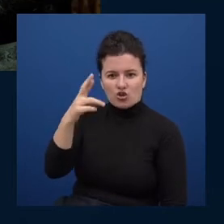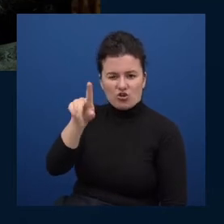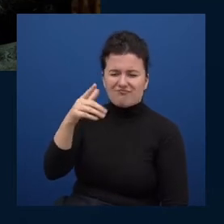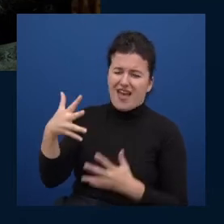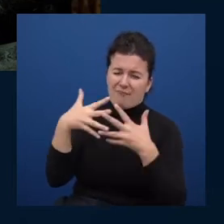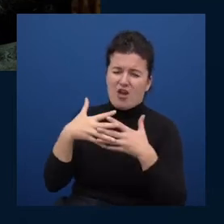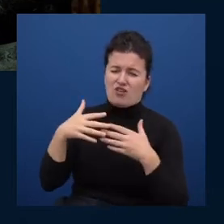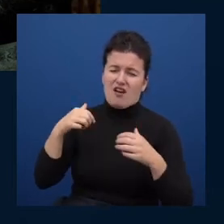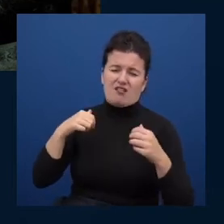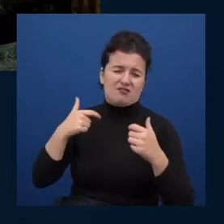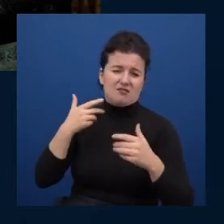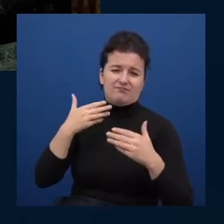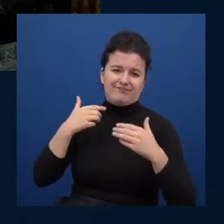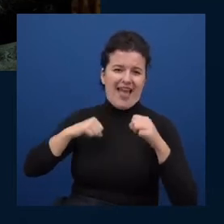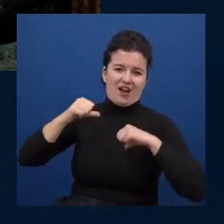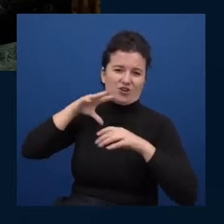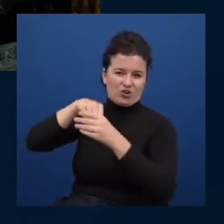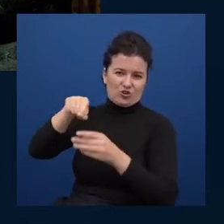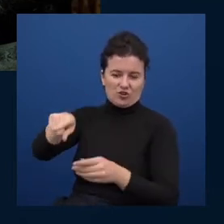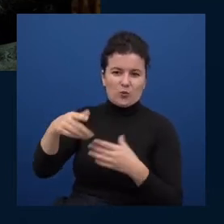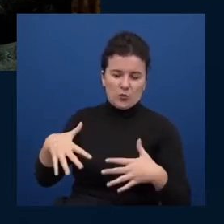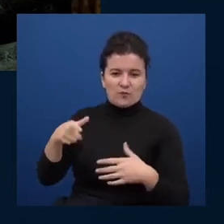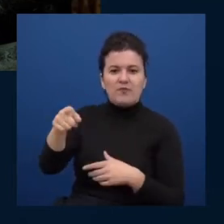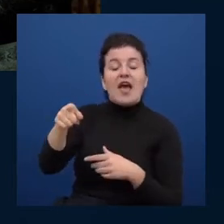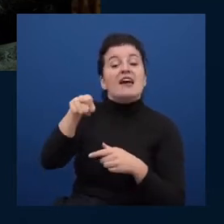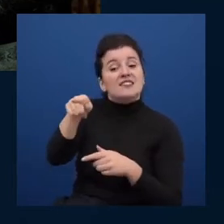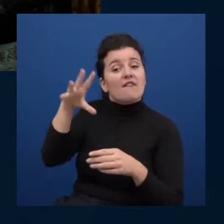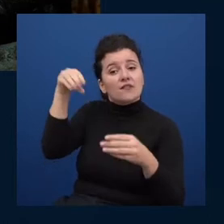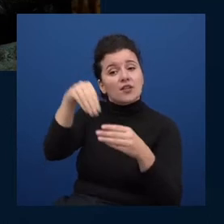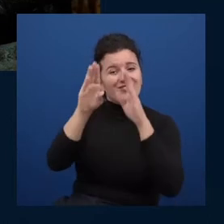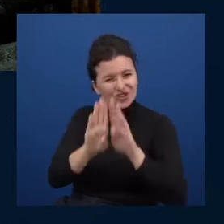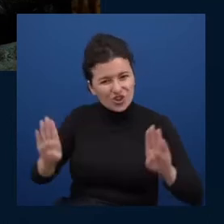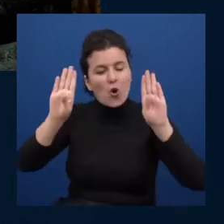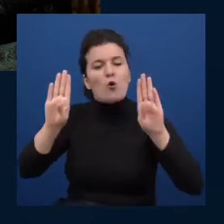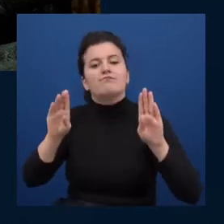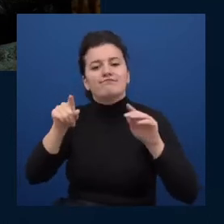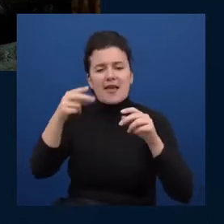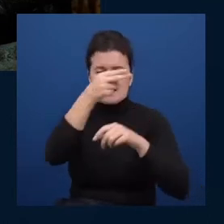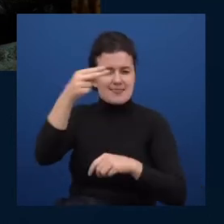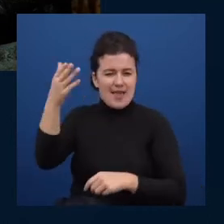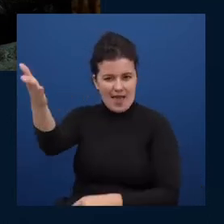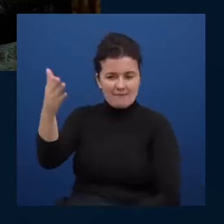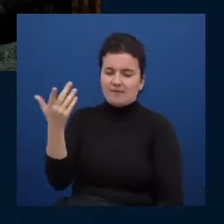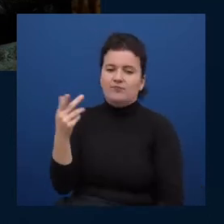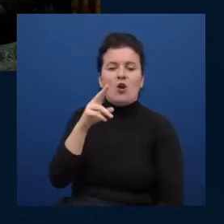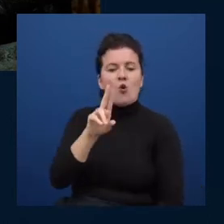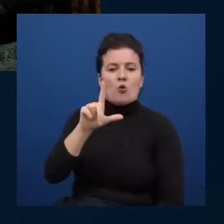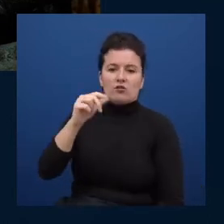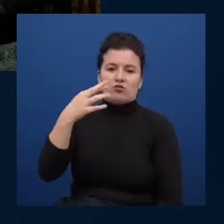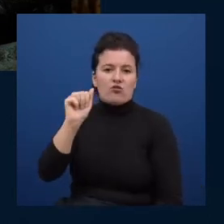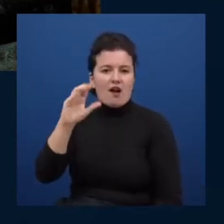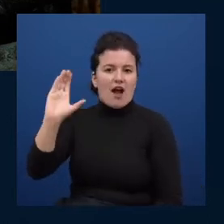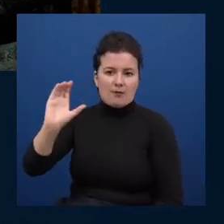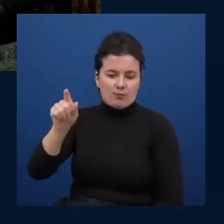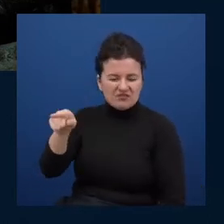who was on a show called altered carbon altered carbon is a science fiction show and he plays an